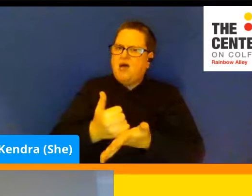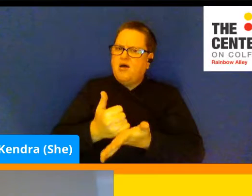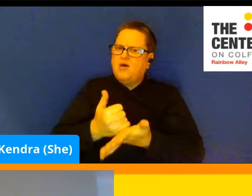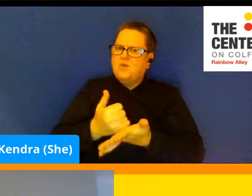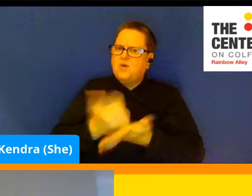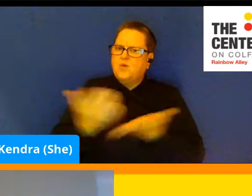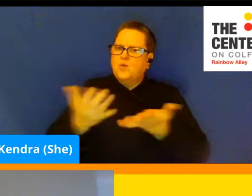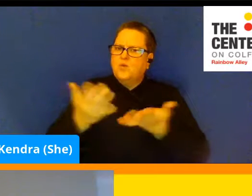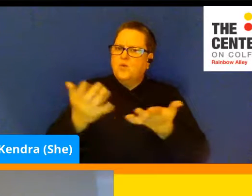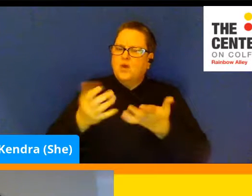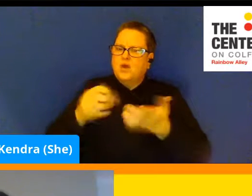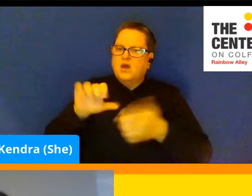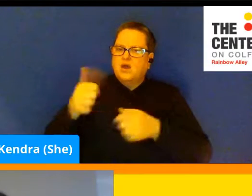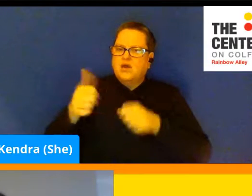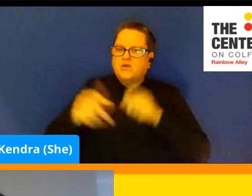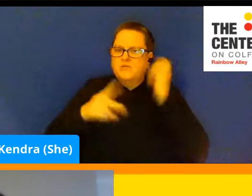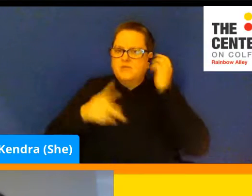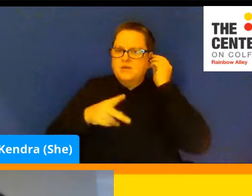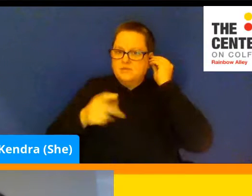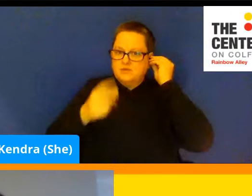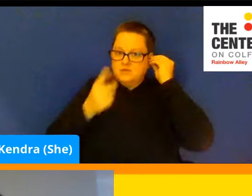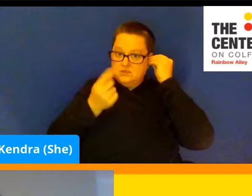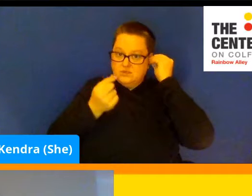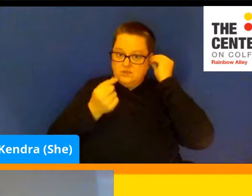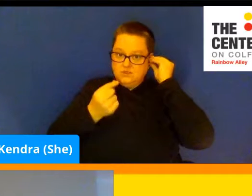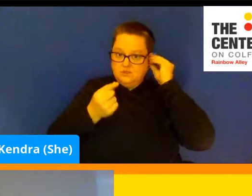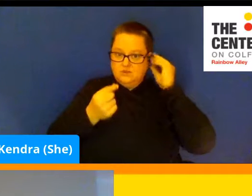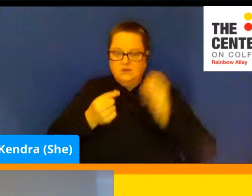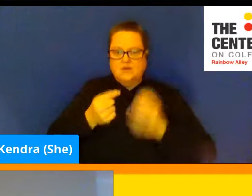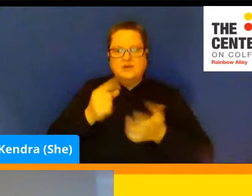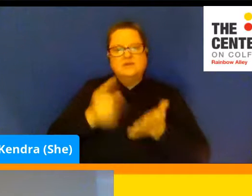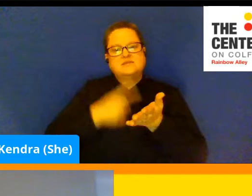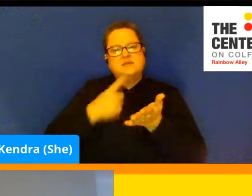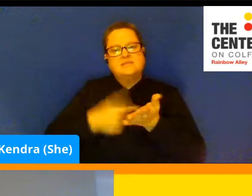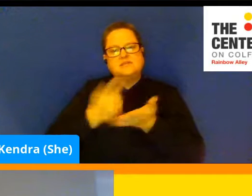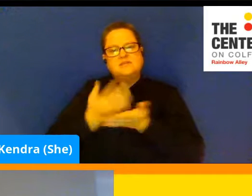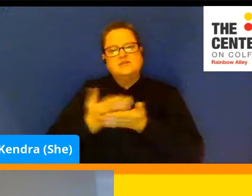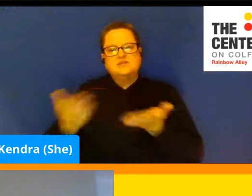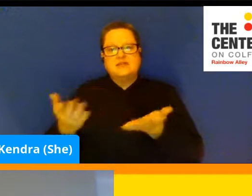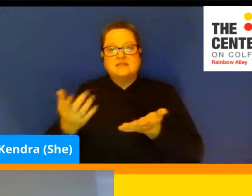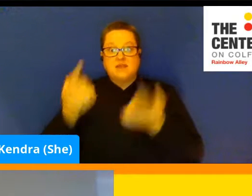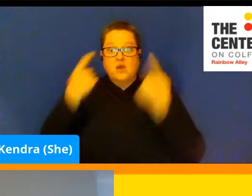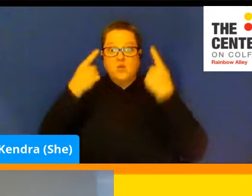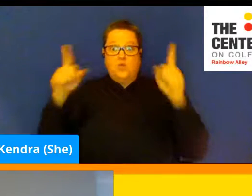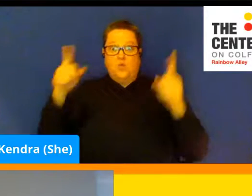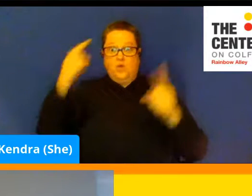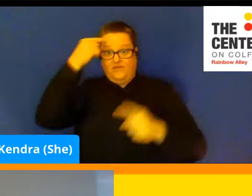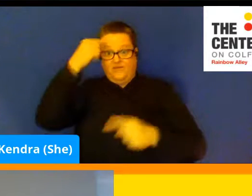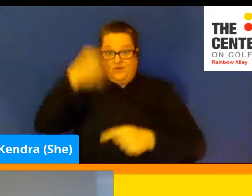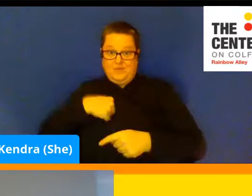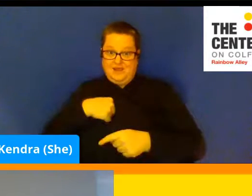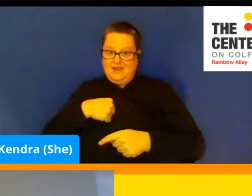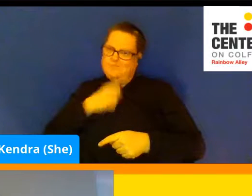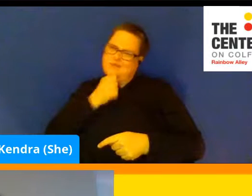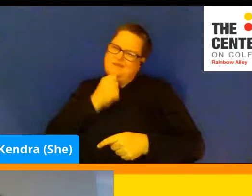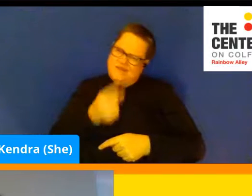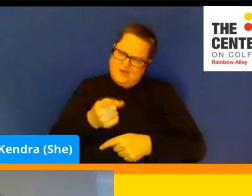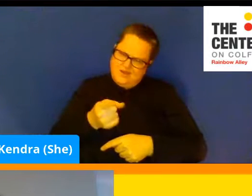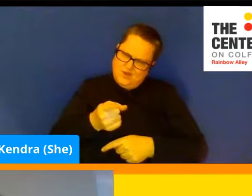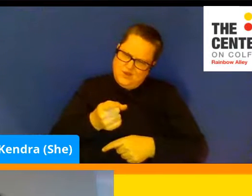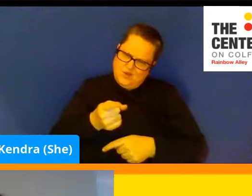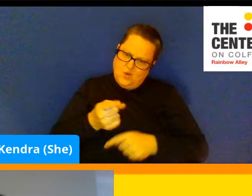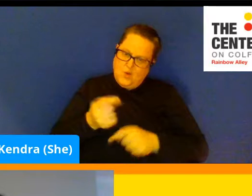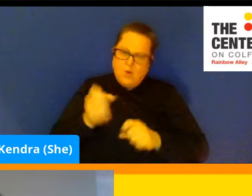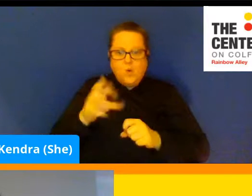sometimes there are some things that work for me that might not work as well for you. Same thing, or similarly,